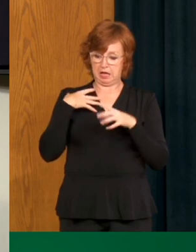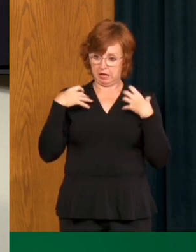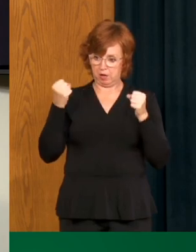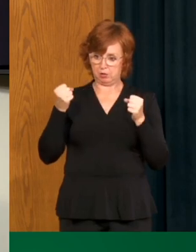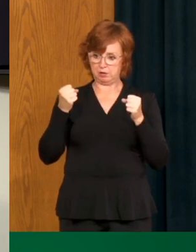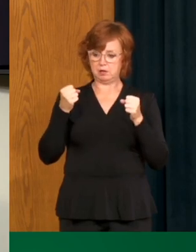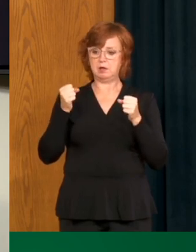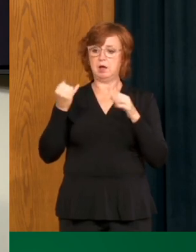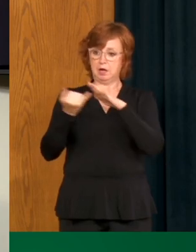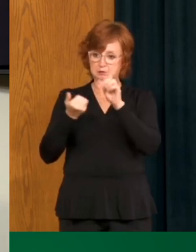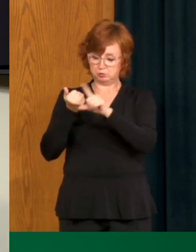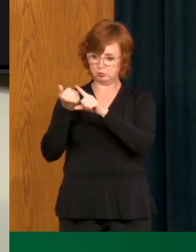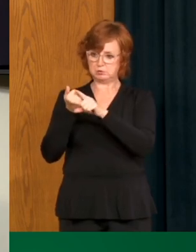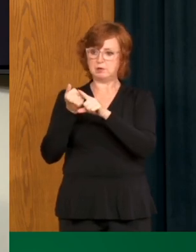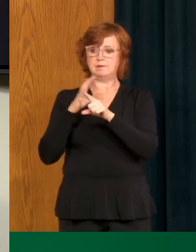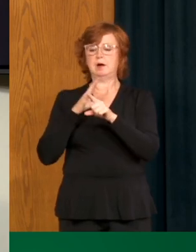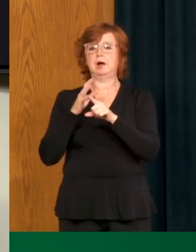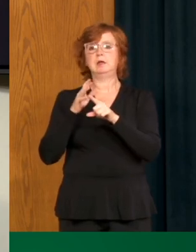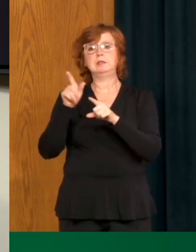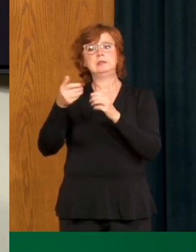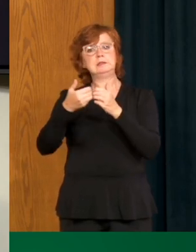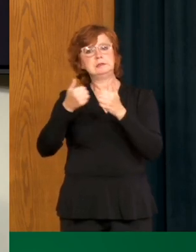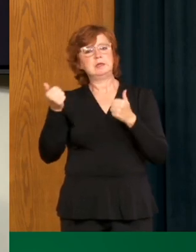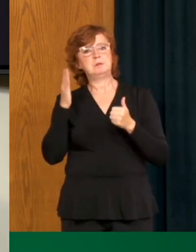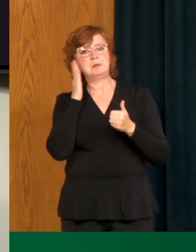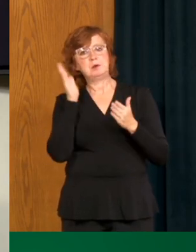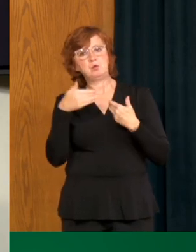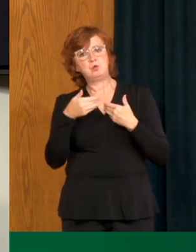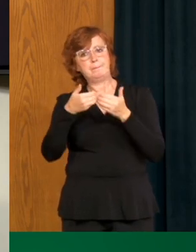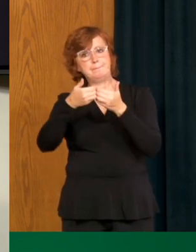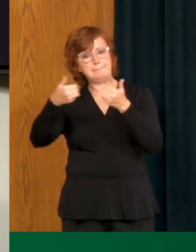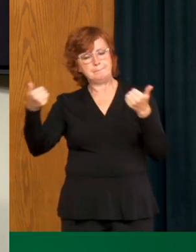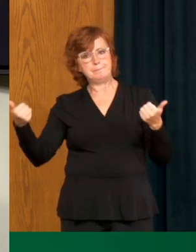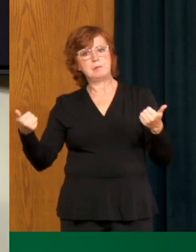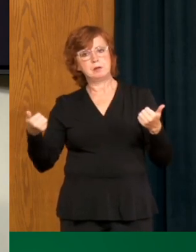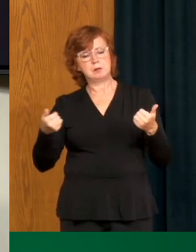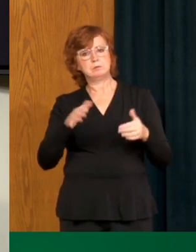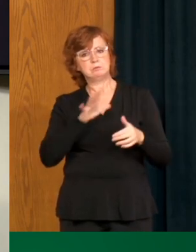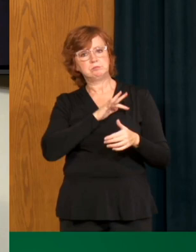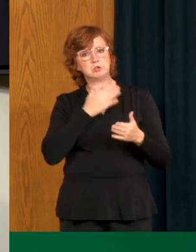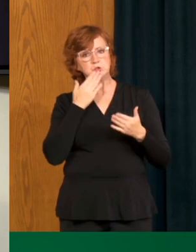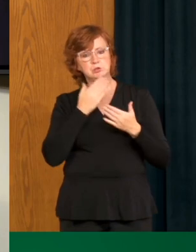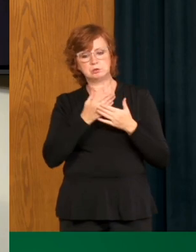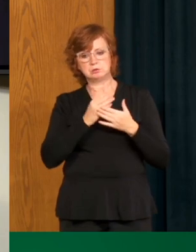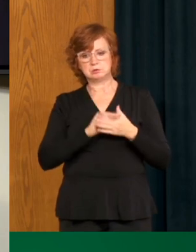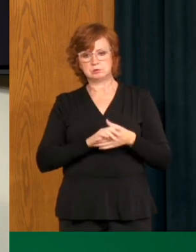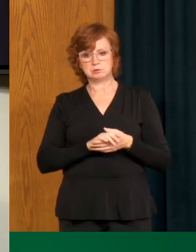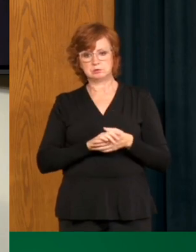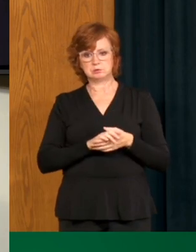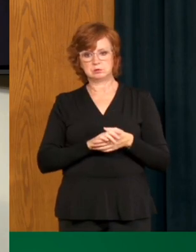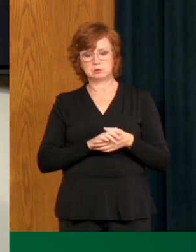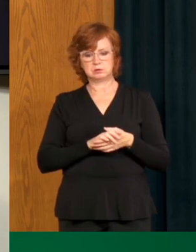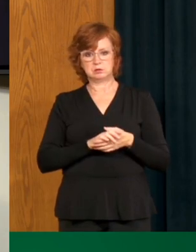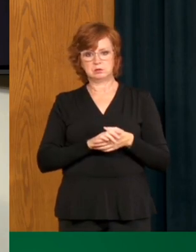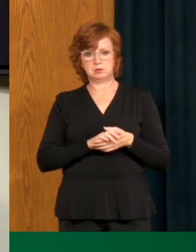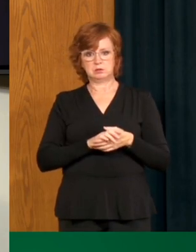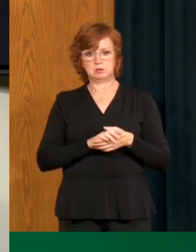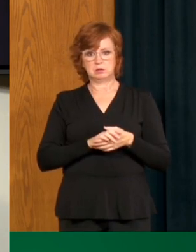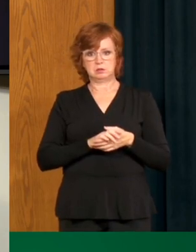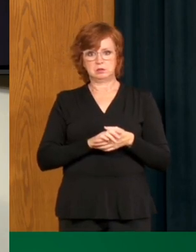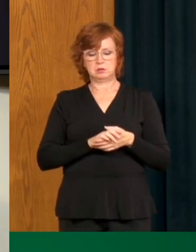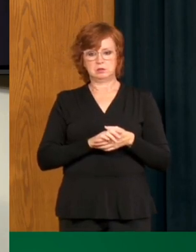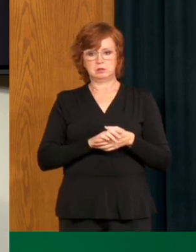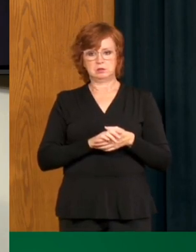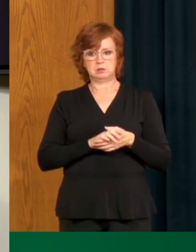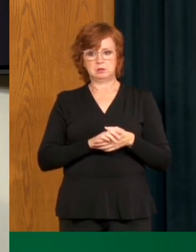enough to stay at home. We've seen through the heroic efforts of people who did not take a single day off since the pandemic